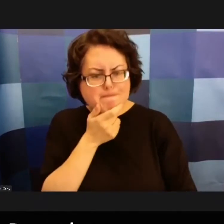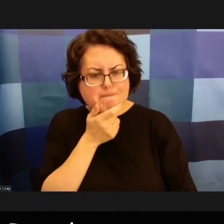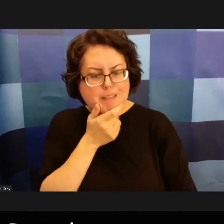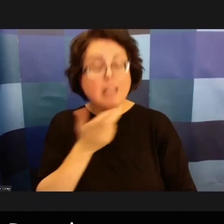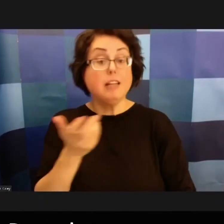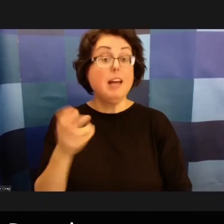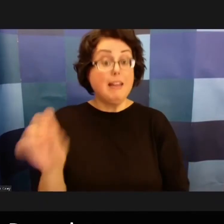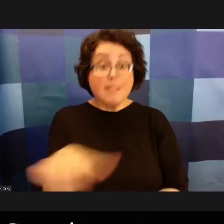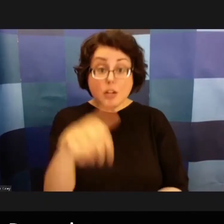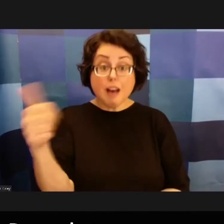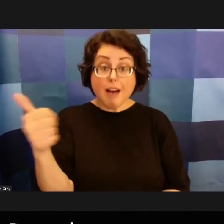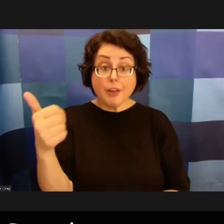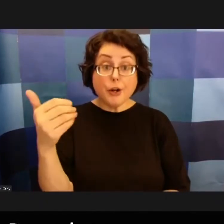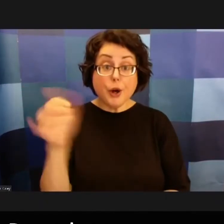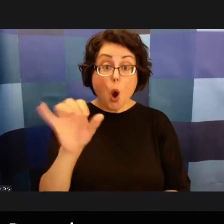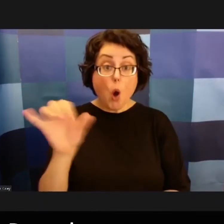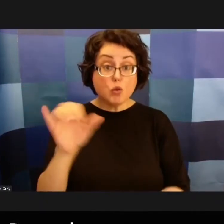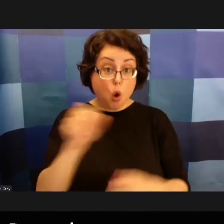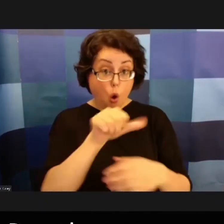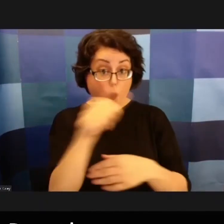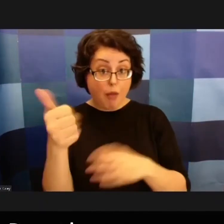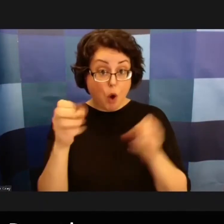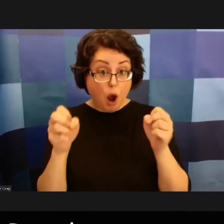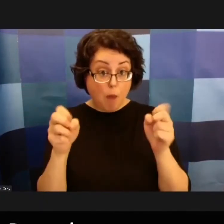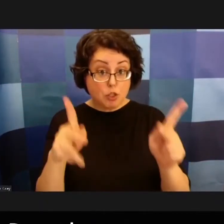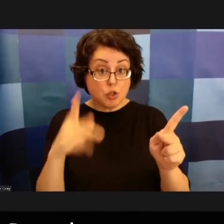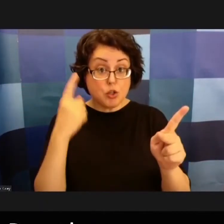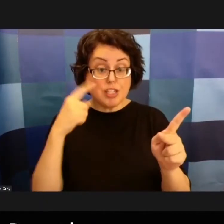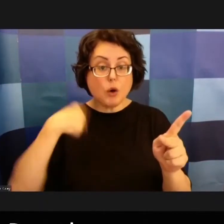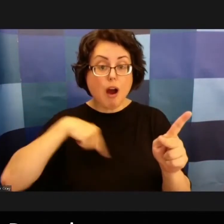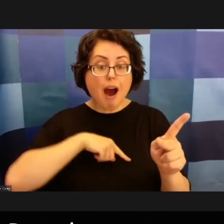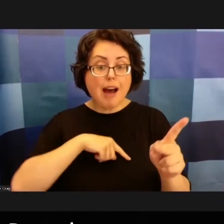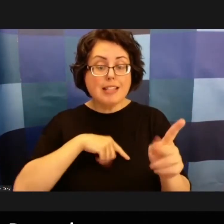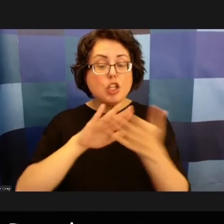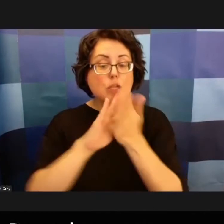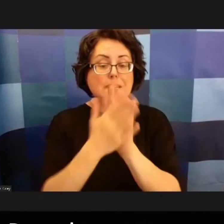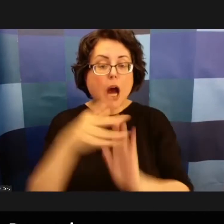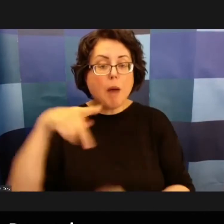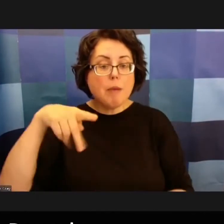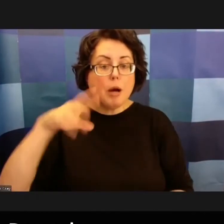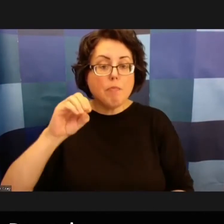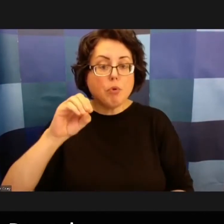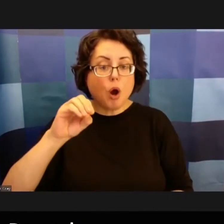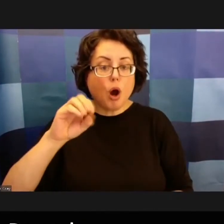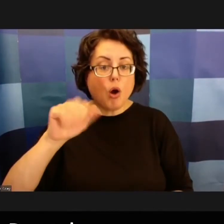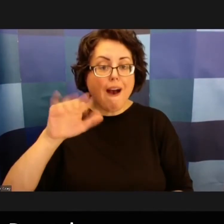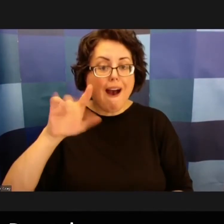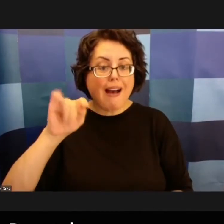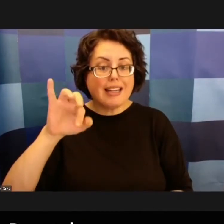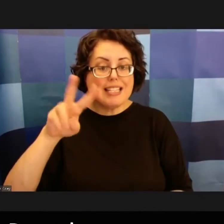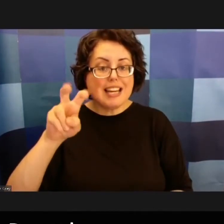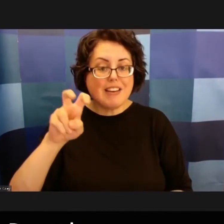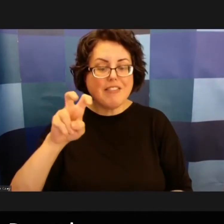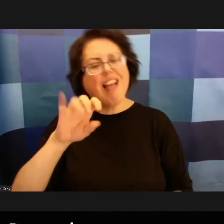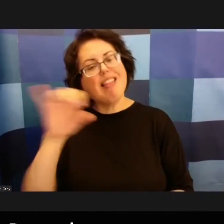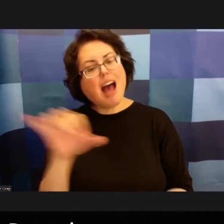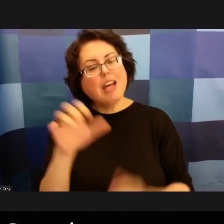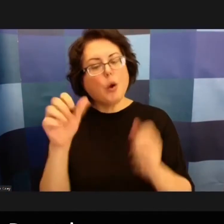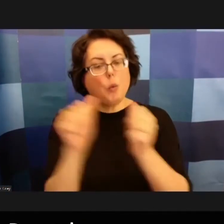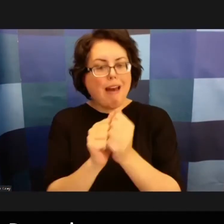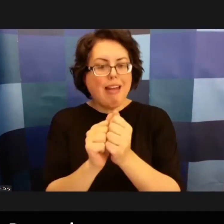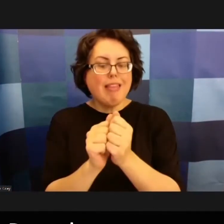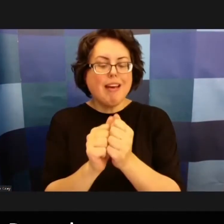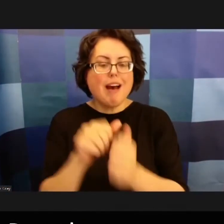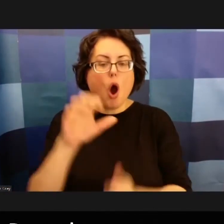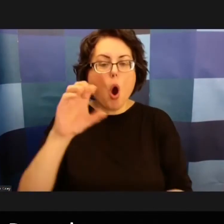some other opportunities for us to be more proactive in the opioid litigation for example um we have